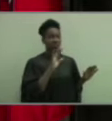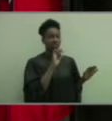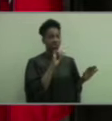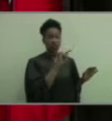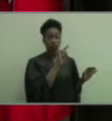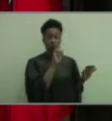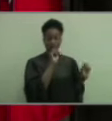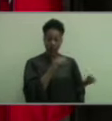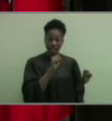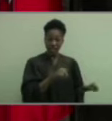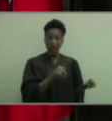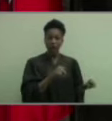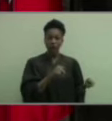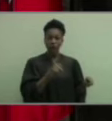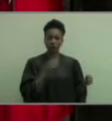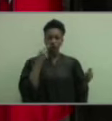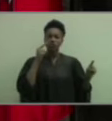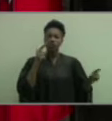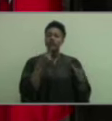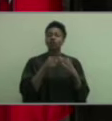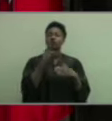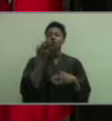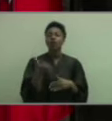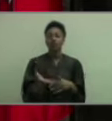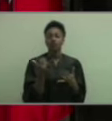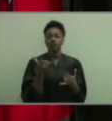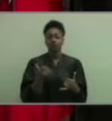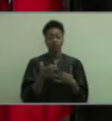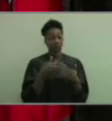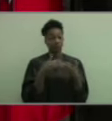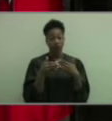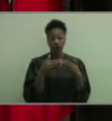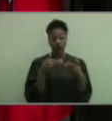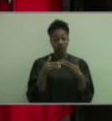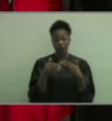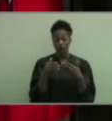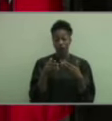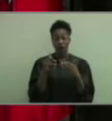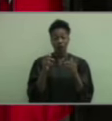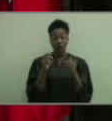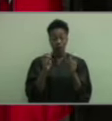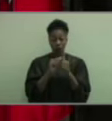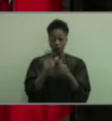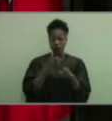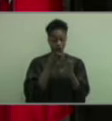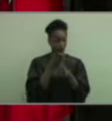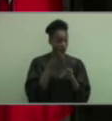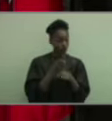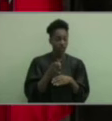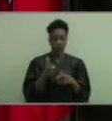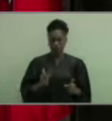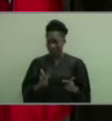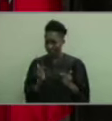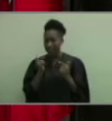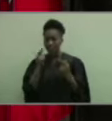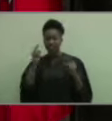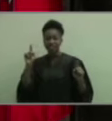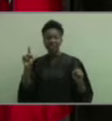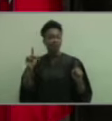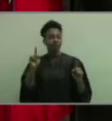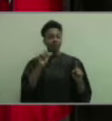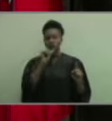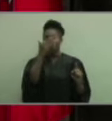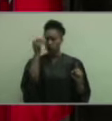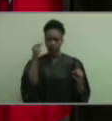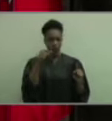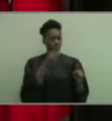able to reach this stage in your life today. So wherever you end up with your endeavors, never forget the people who elevated you to that position.